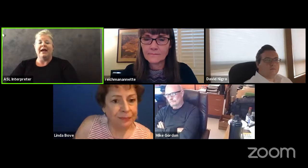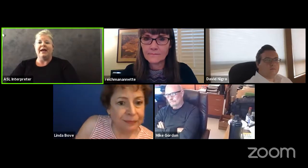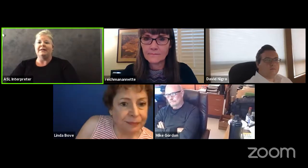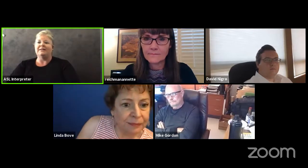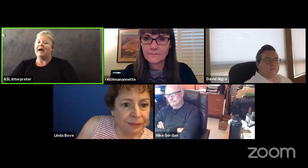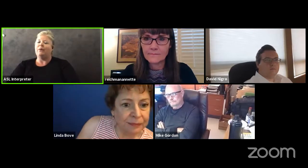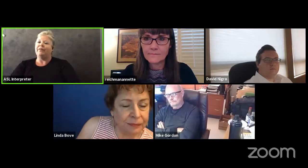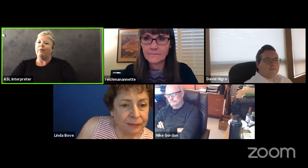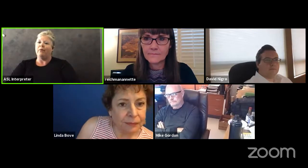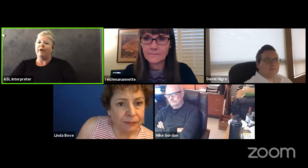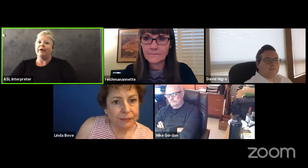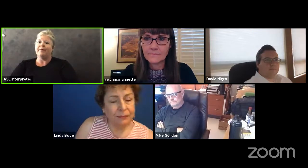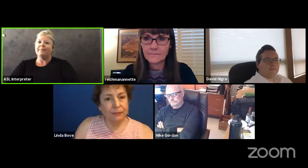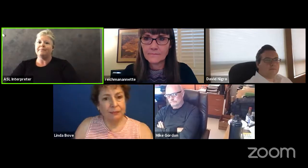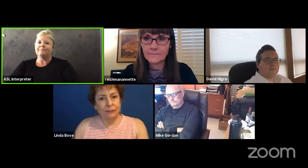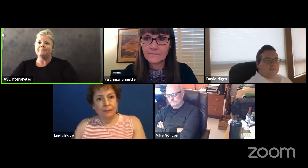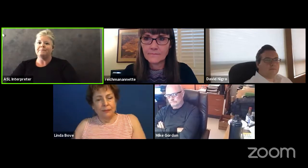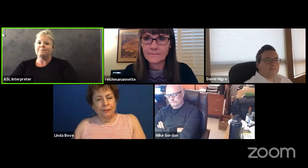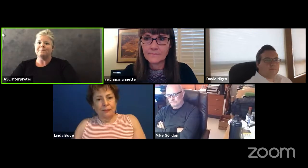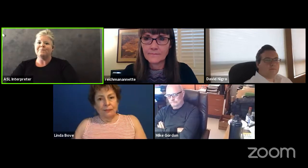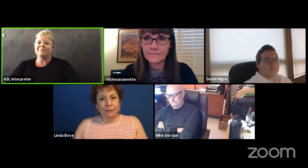and how will that work